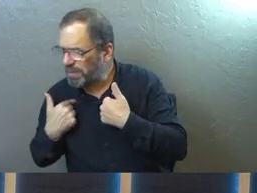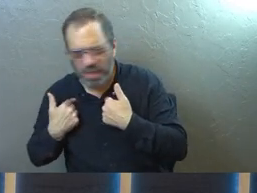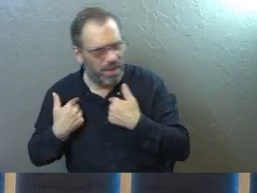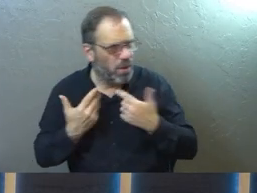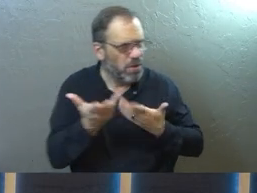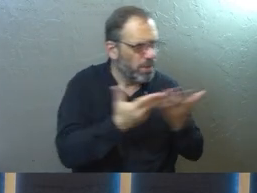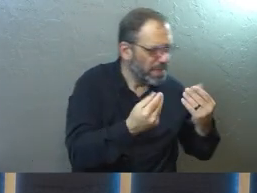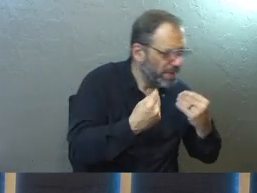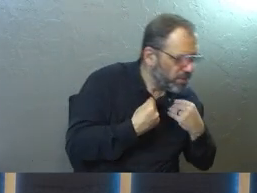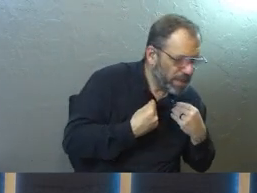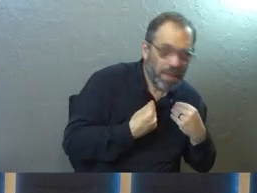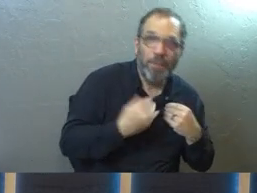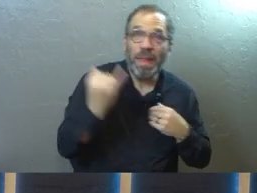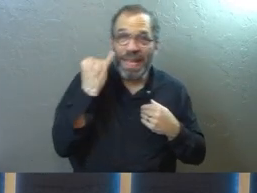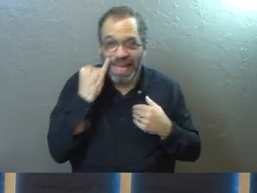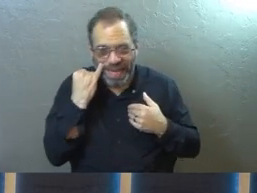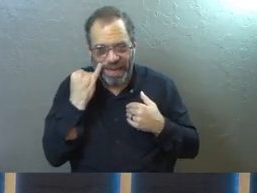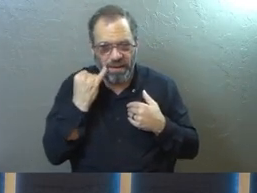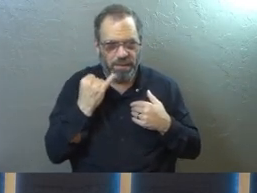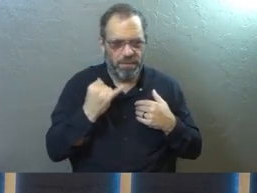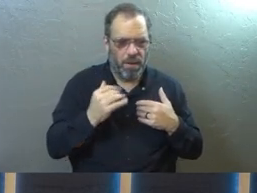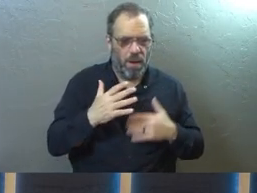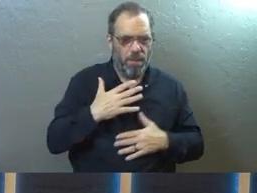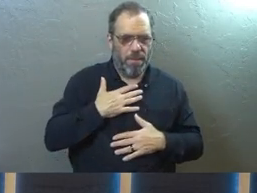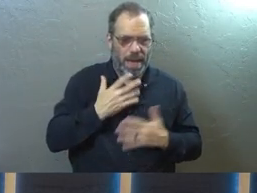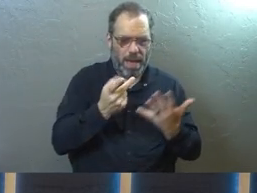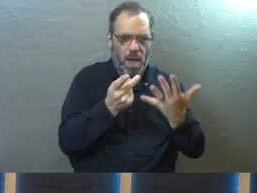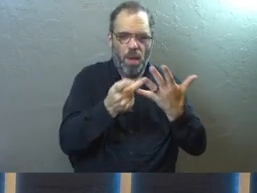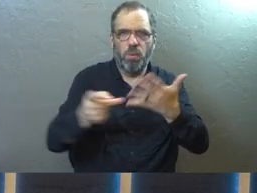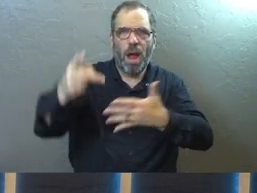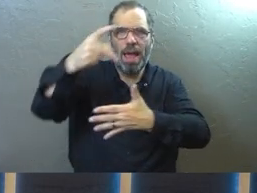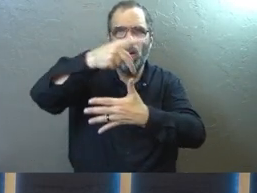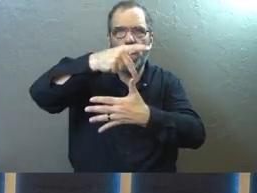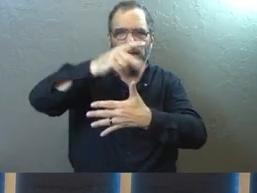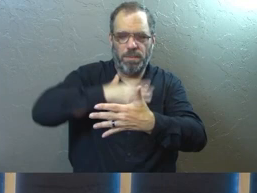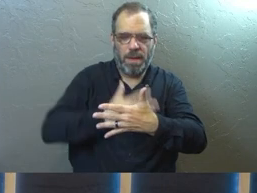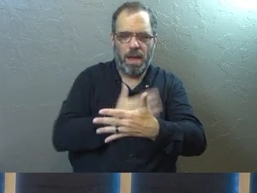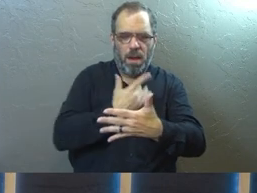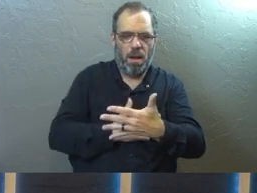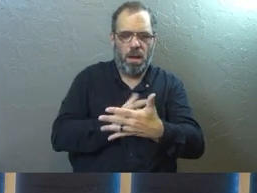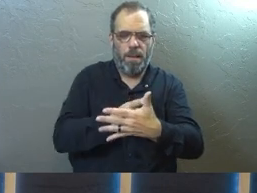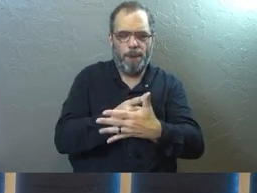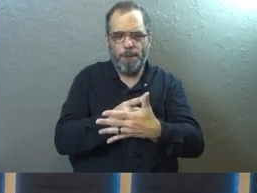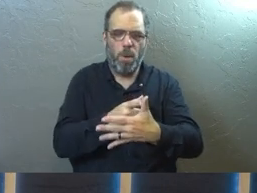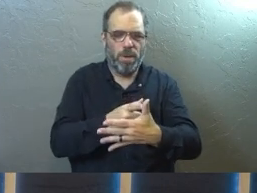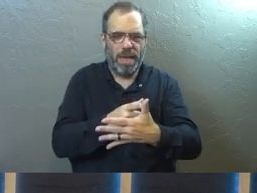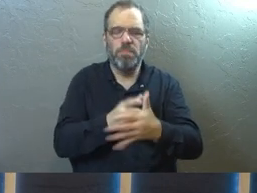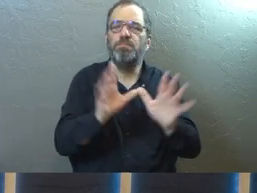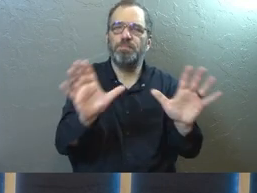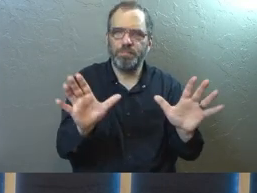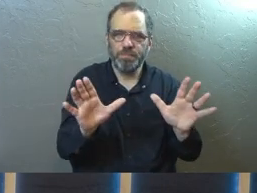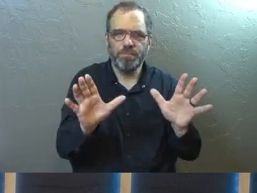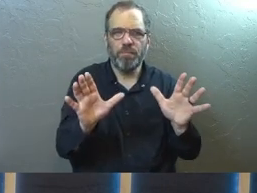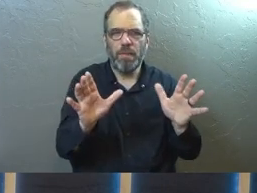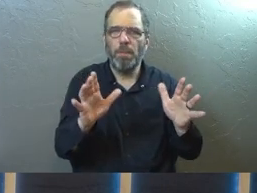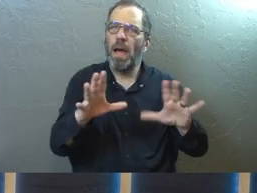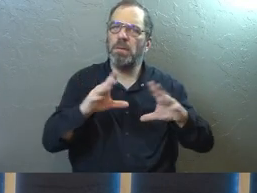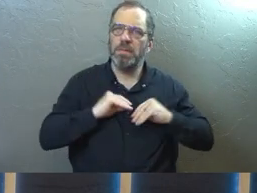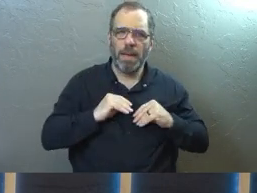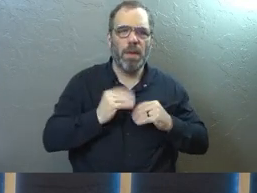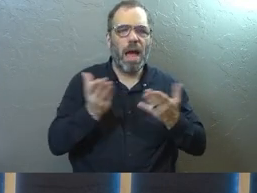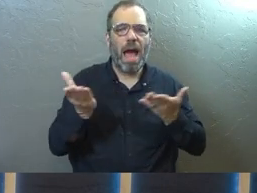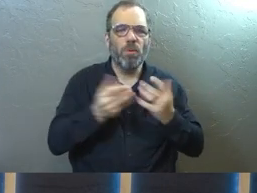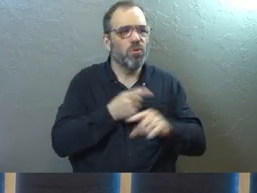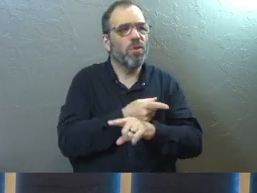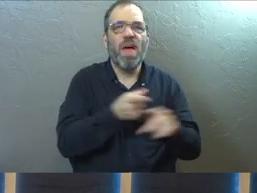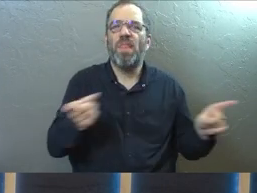Okay? Like if I start to position the priorities in my own heart, I might just be open to the idea that I should